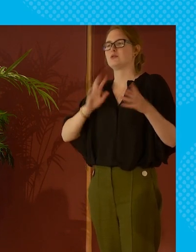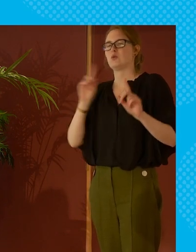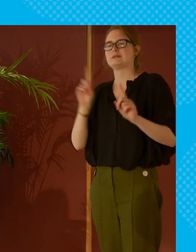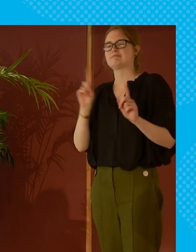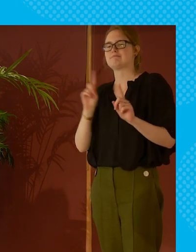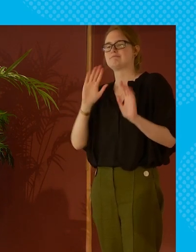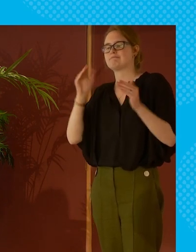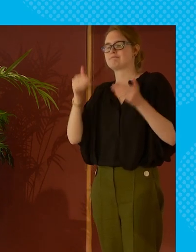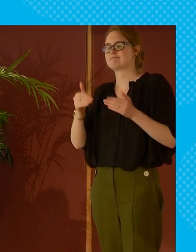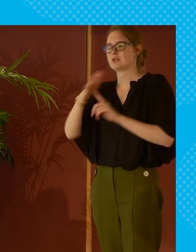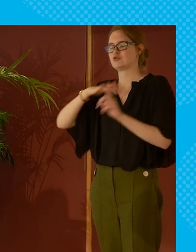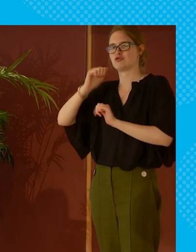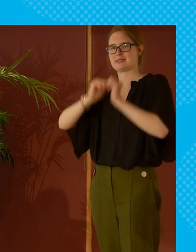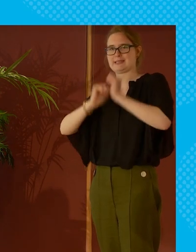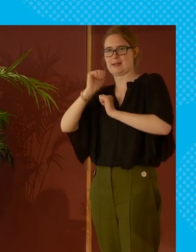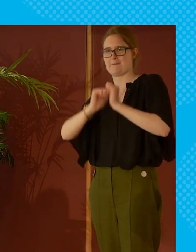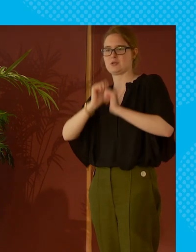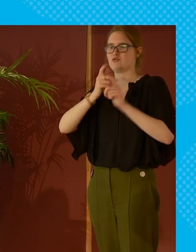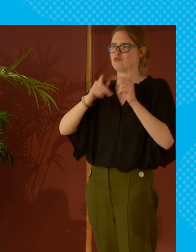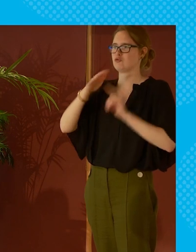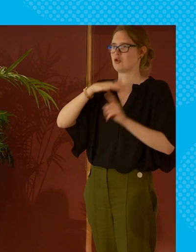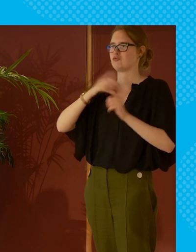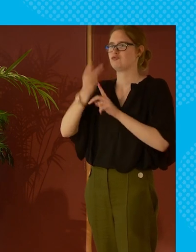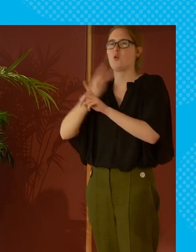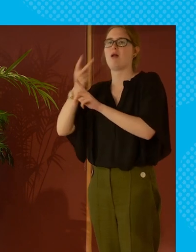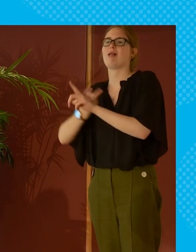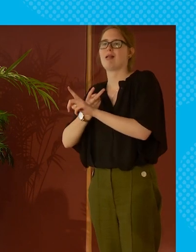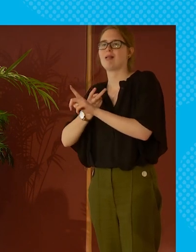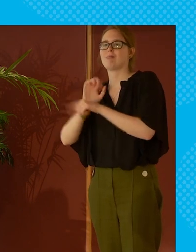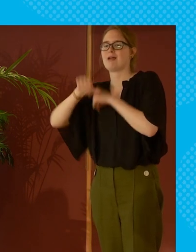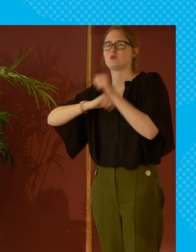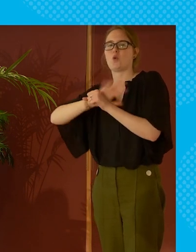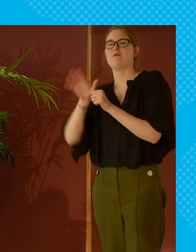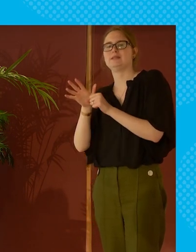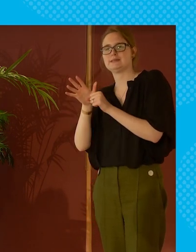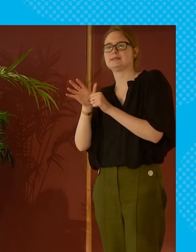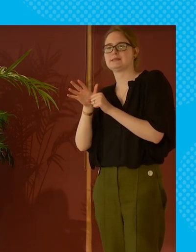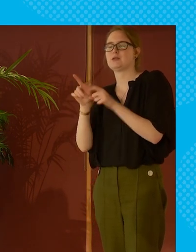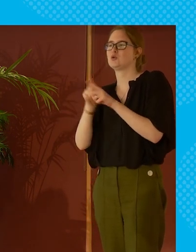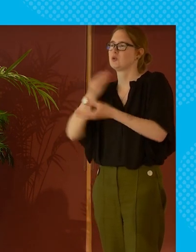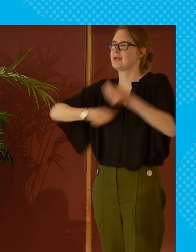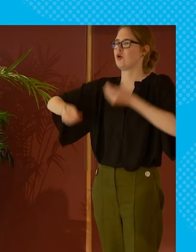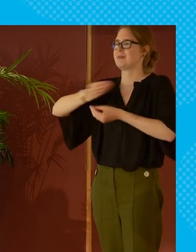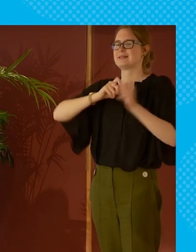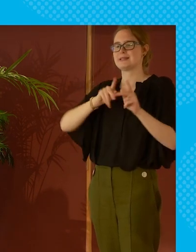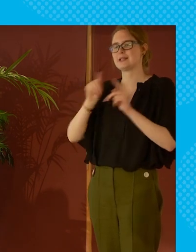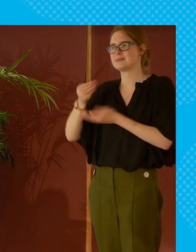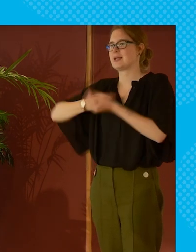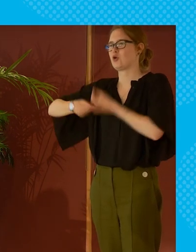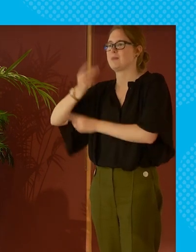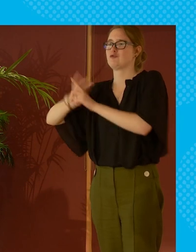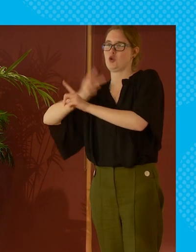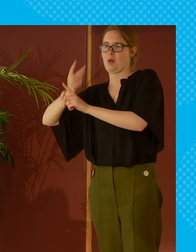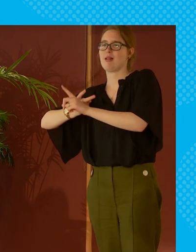in scotland from when we're looking at um social systems or social renewal if you want to call it that after the covid pandemic and economic systems